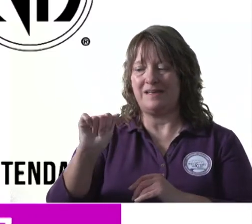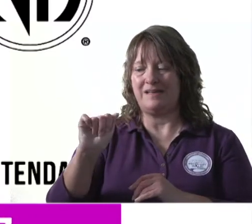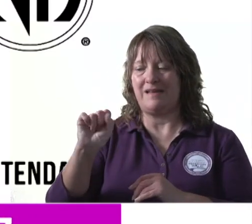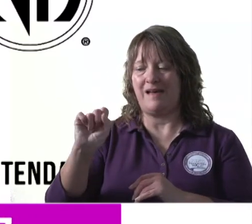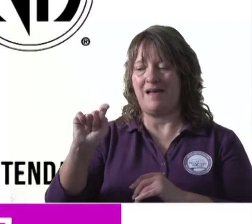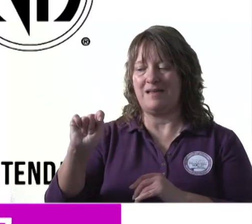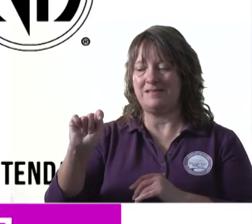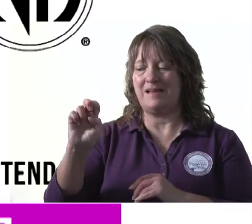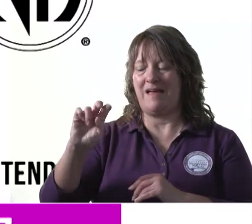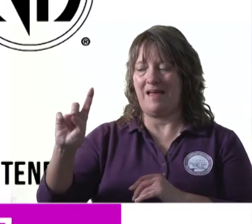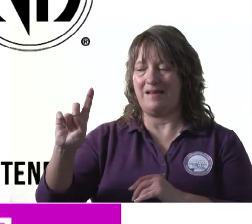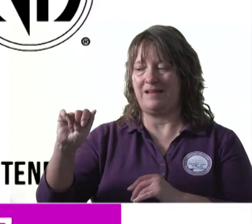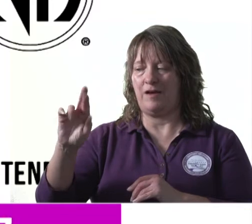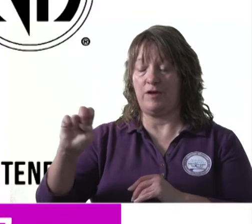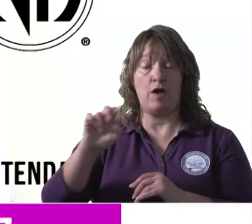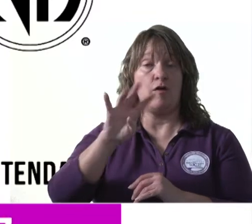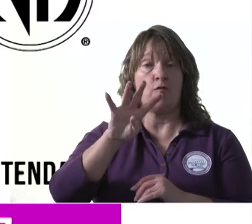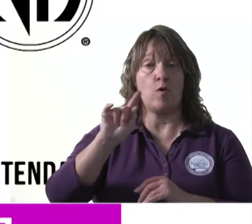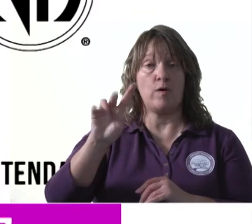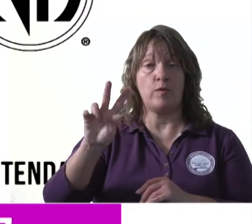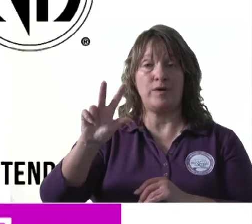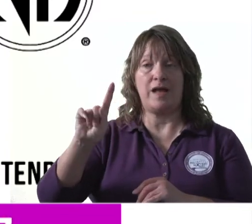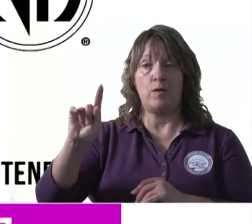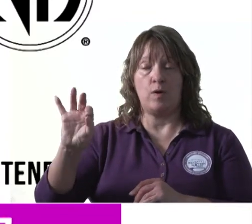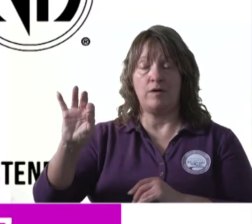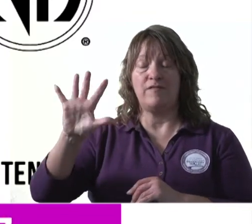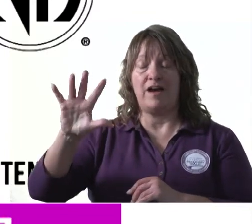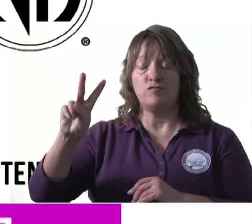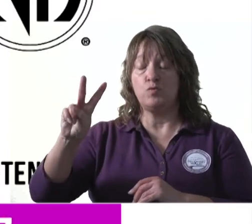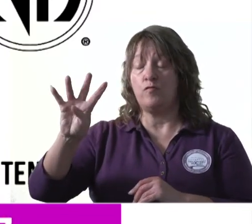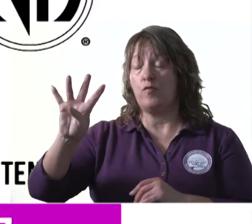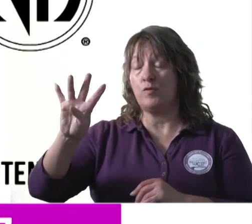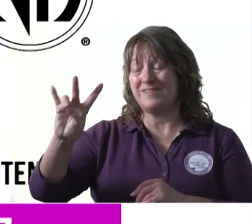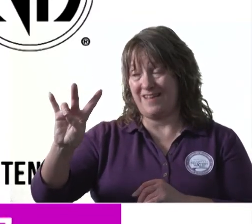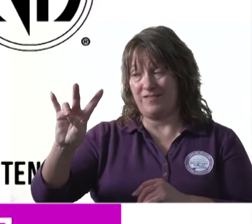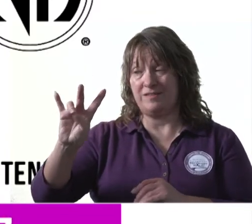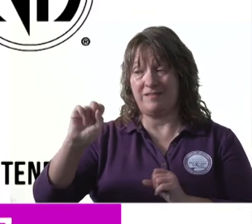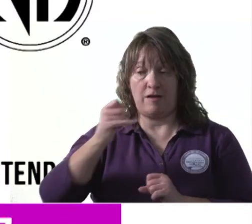call the helpline at 412-391-5247